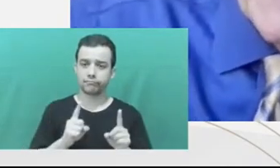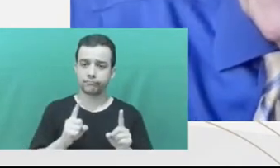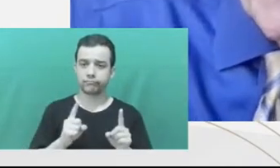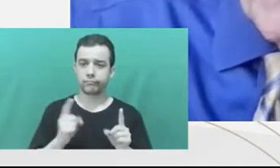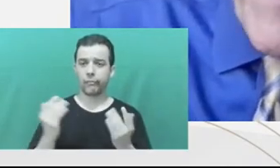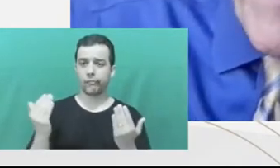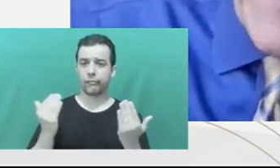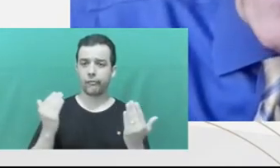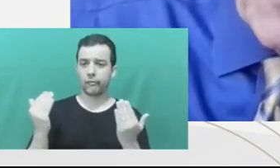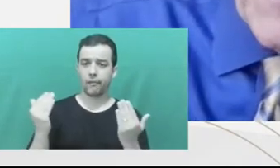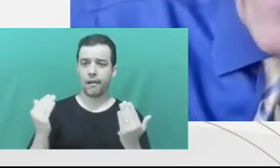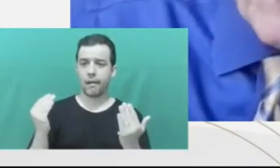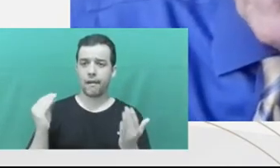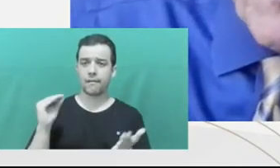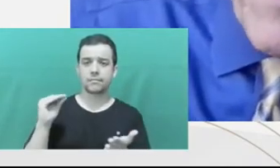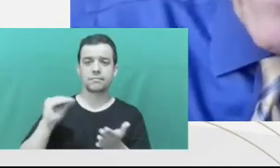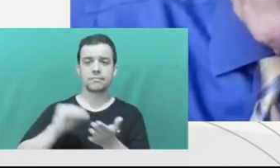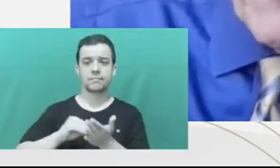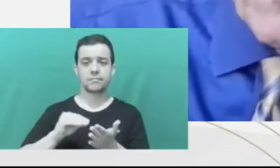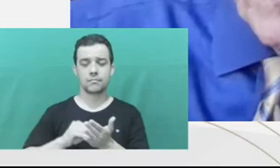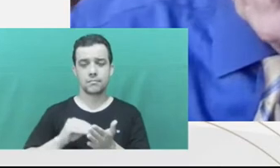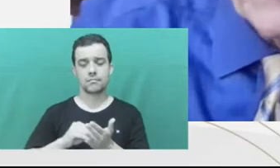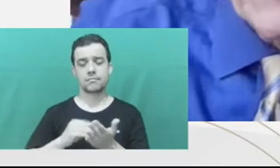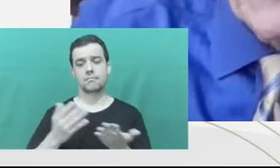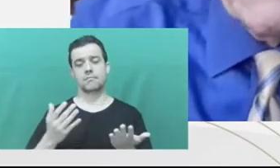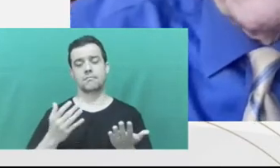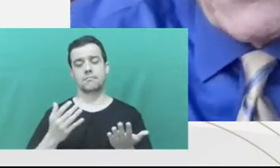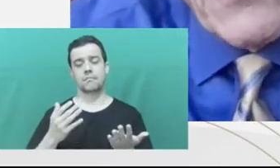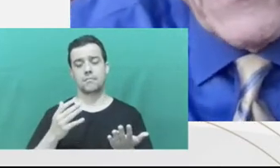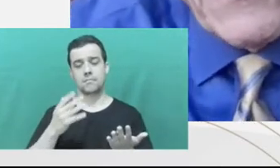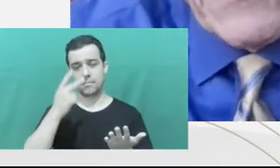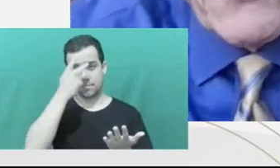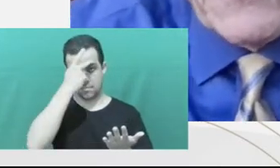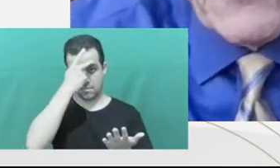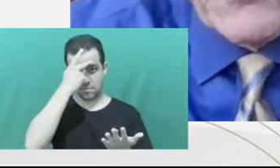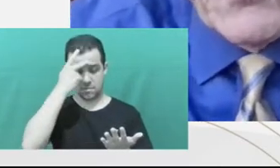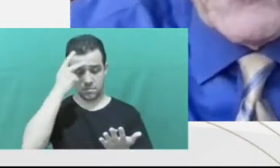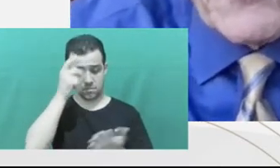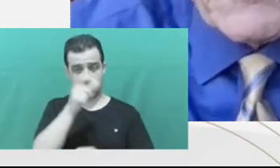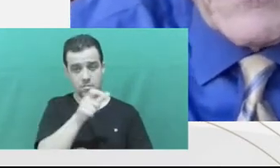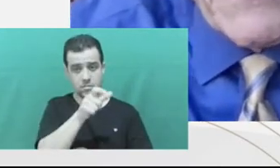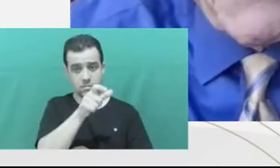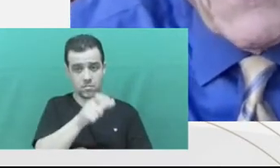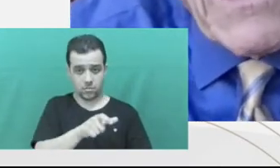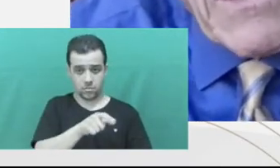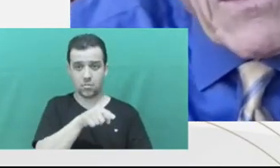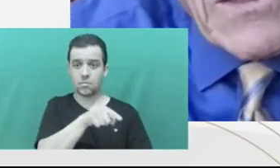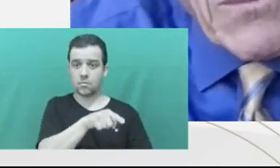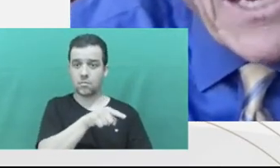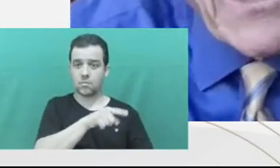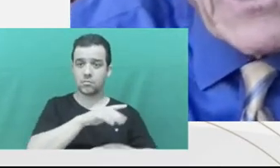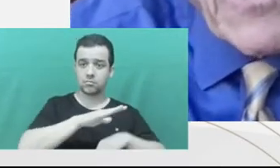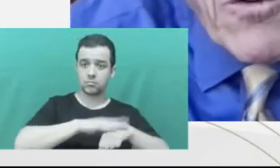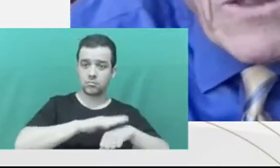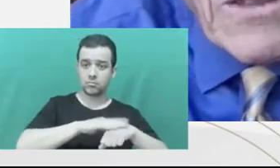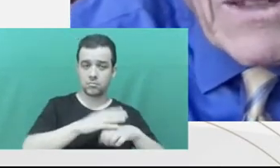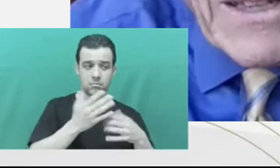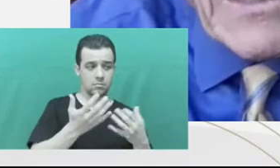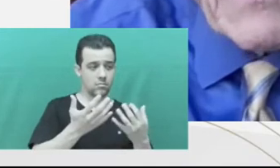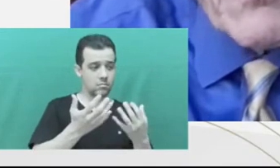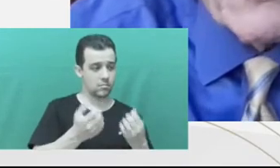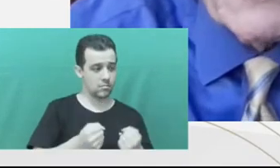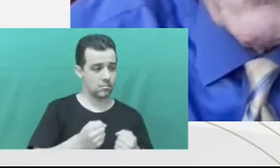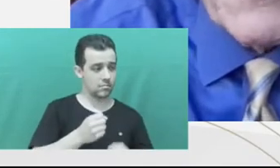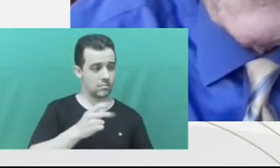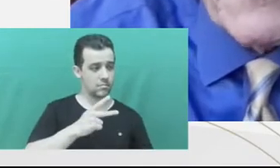Goulding's. You're executed after trial if you lose, but you can plead guilty to two years. The temptations for an